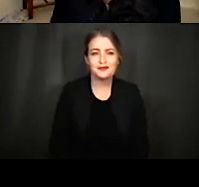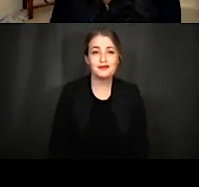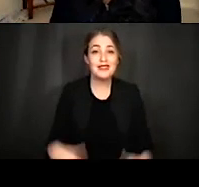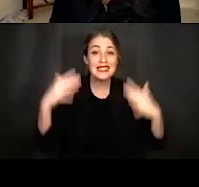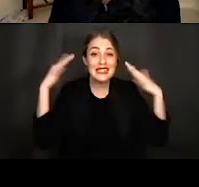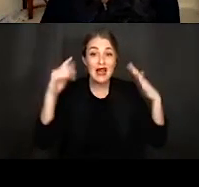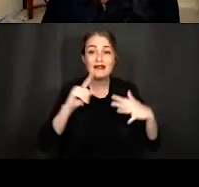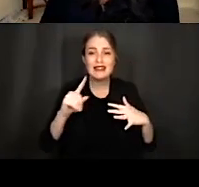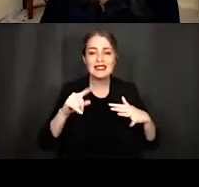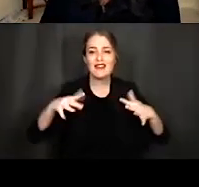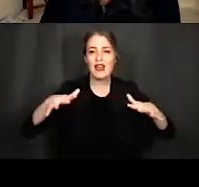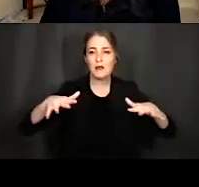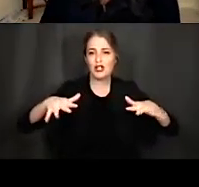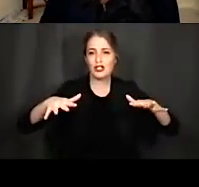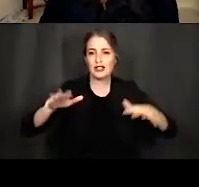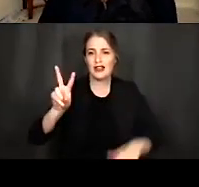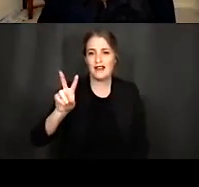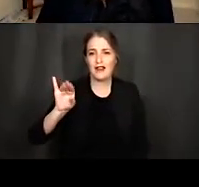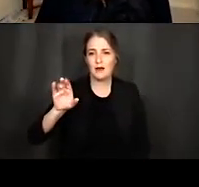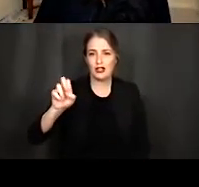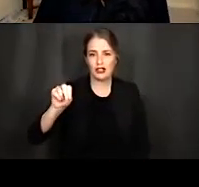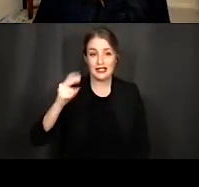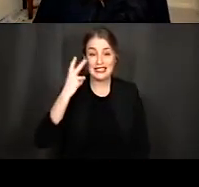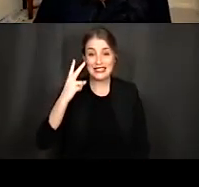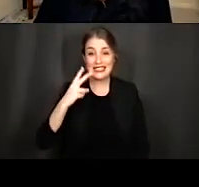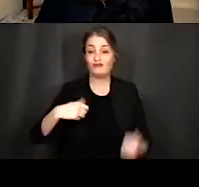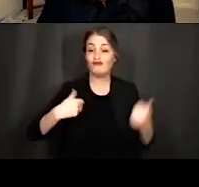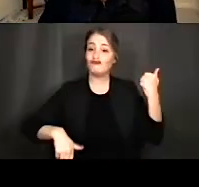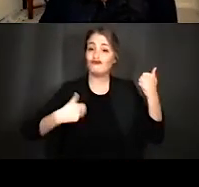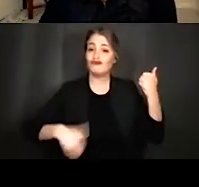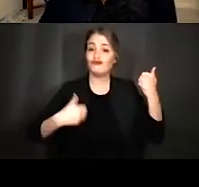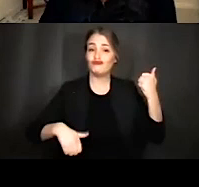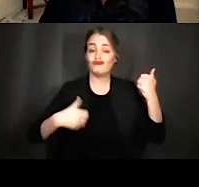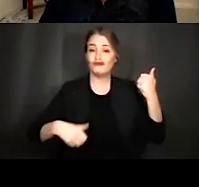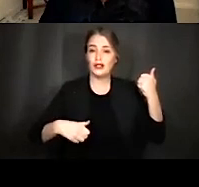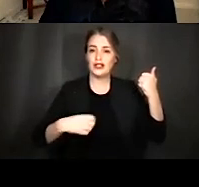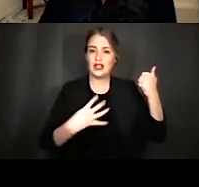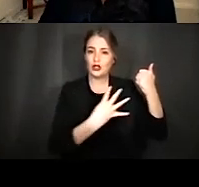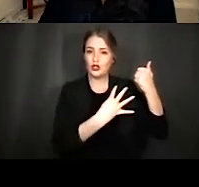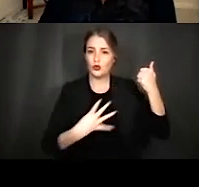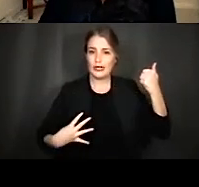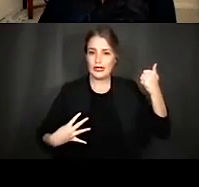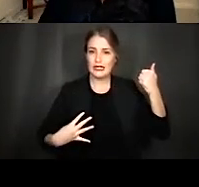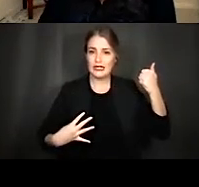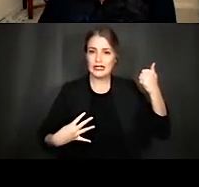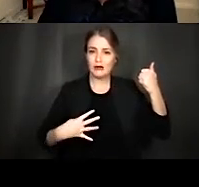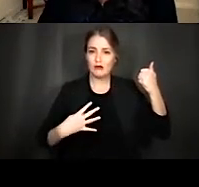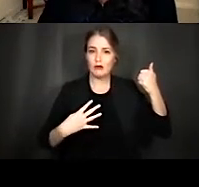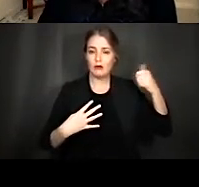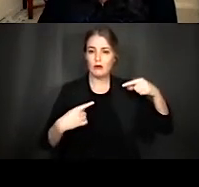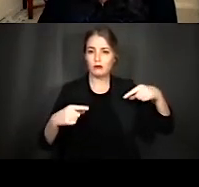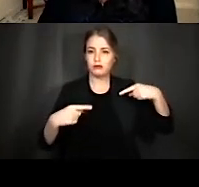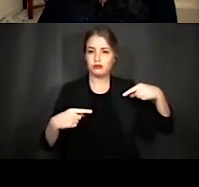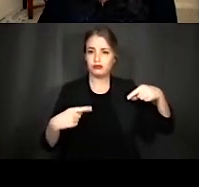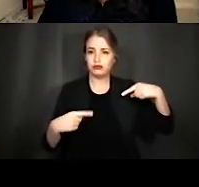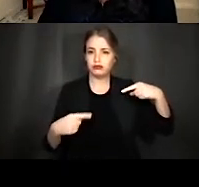vibrations. Here we can see the strings of a guitar being plucked to produce sound pressure waves in air. Each guitar